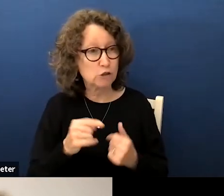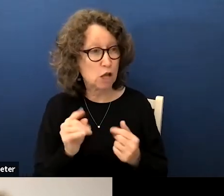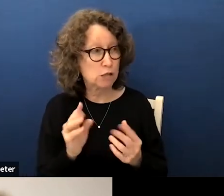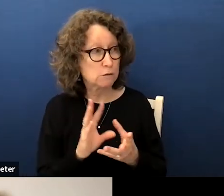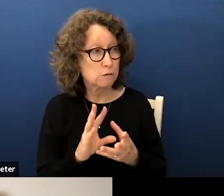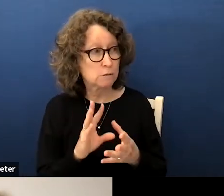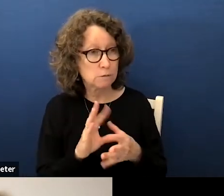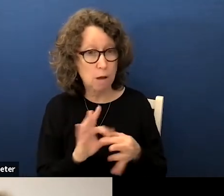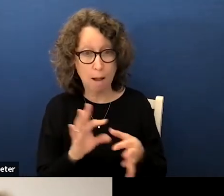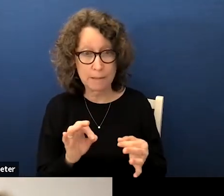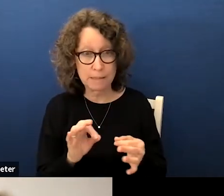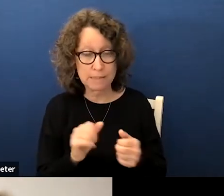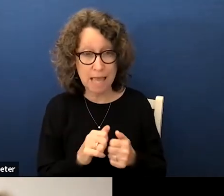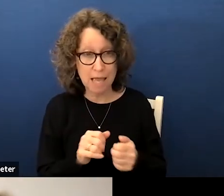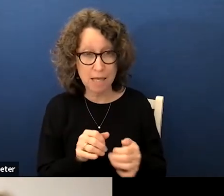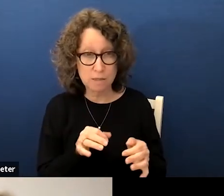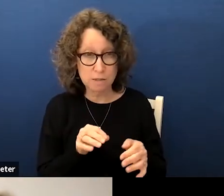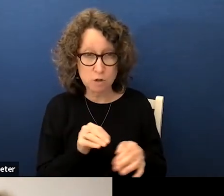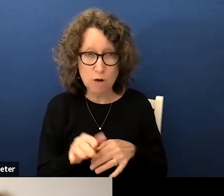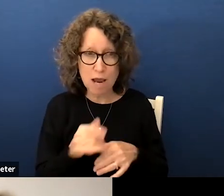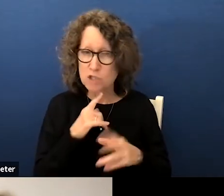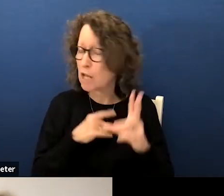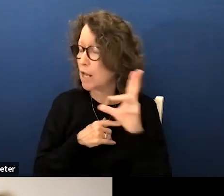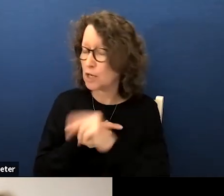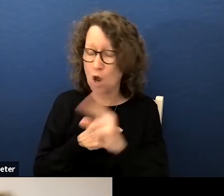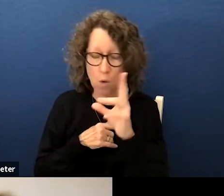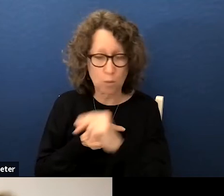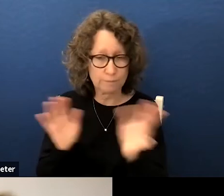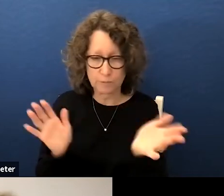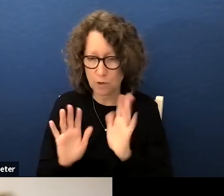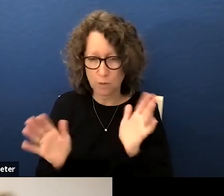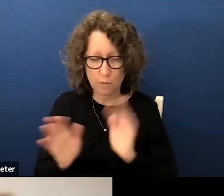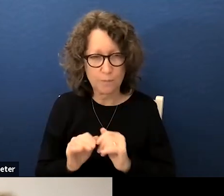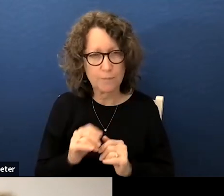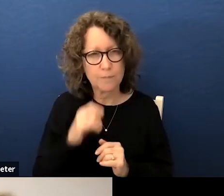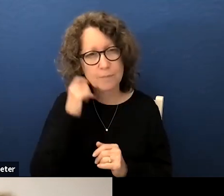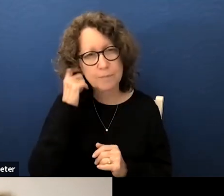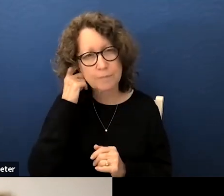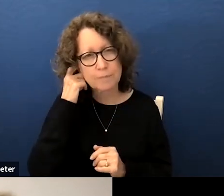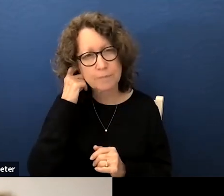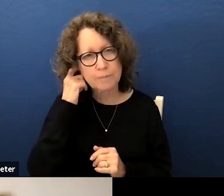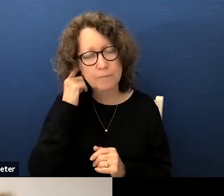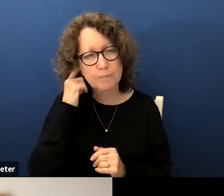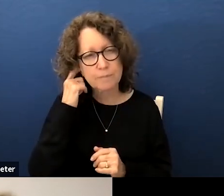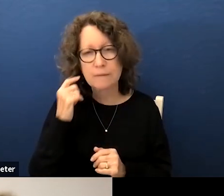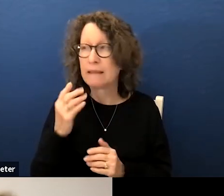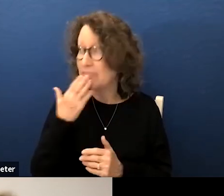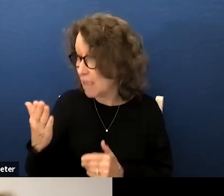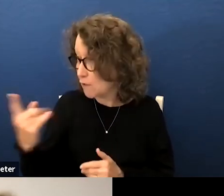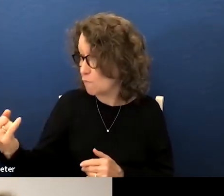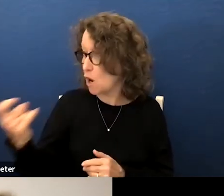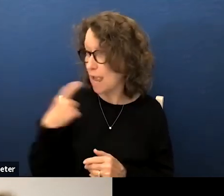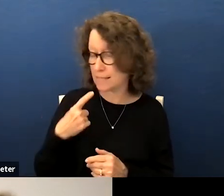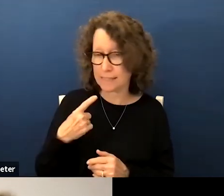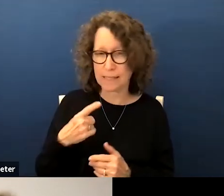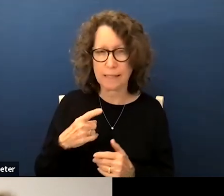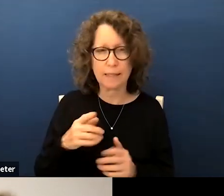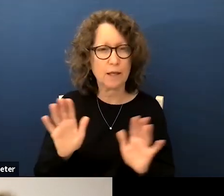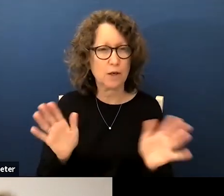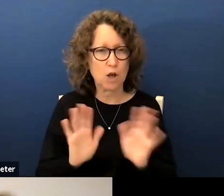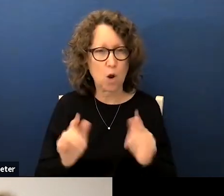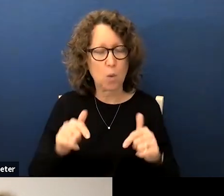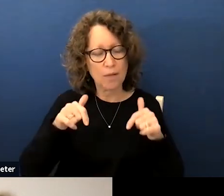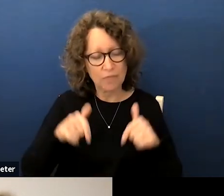as direction is that what you're intending no thank thank you for asking um I'm not no